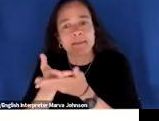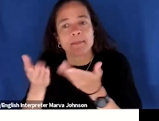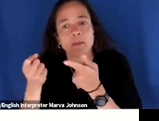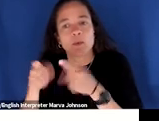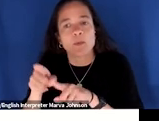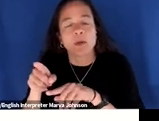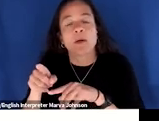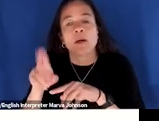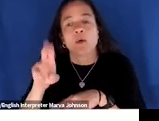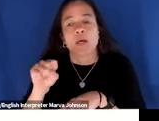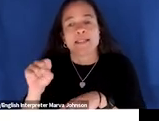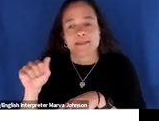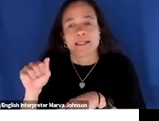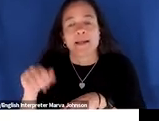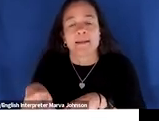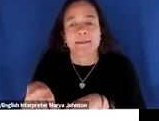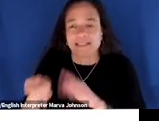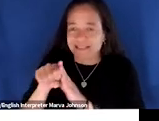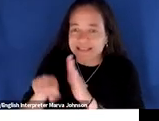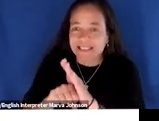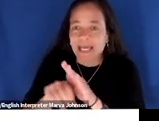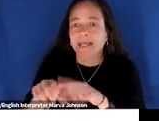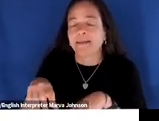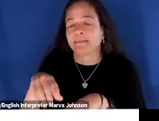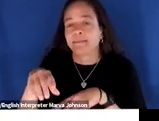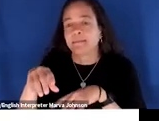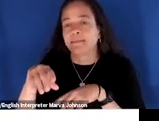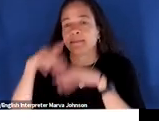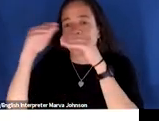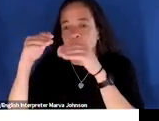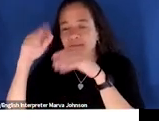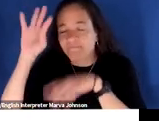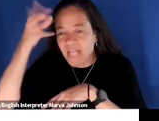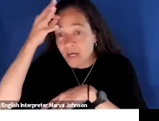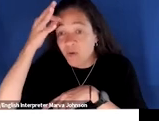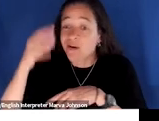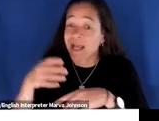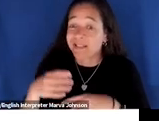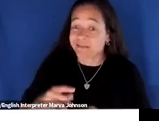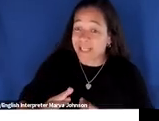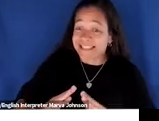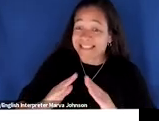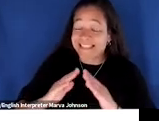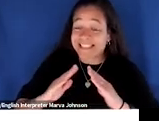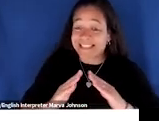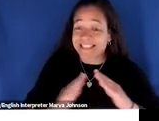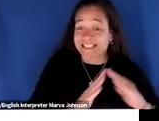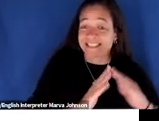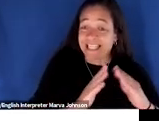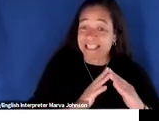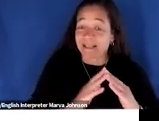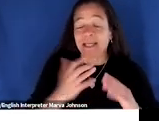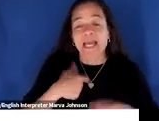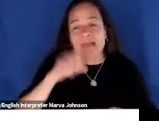the state level at the federal level um and at municipal levels the various government-led or